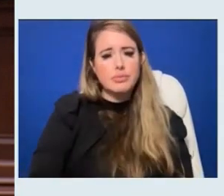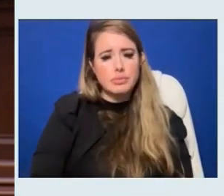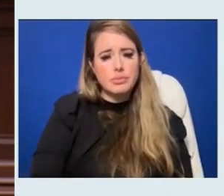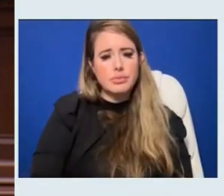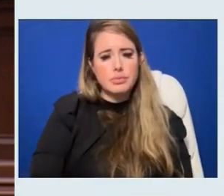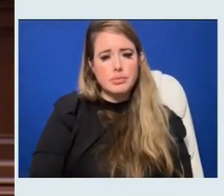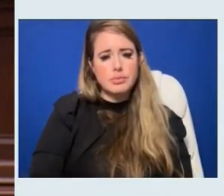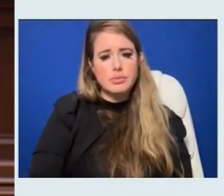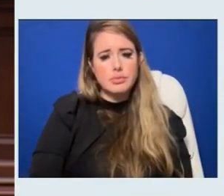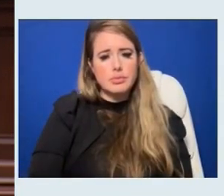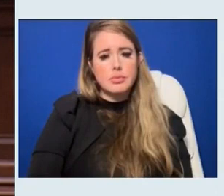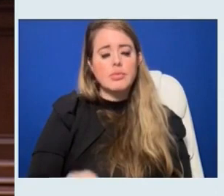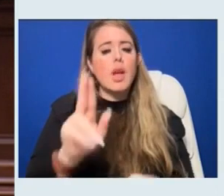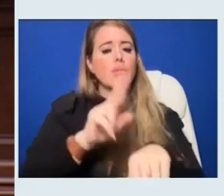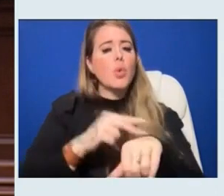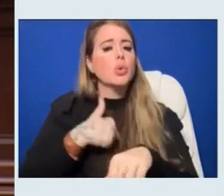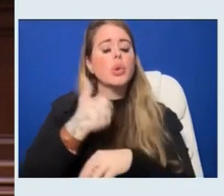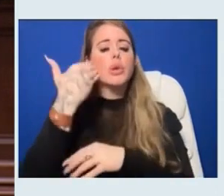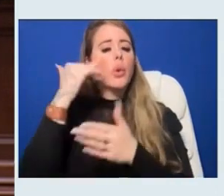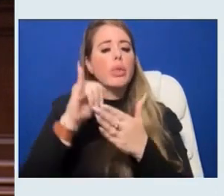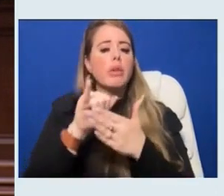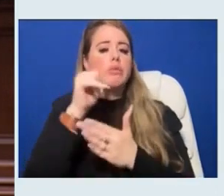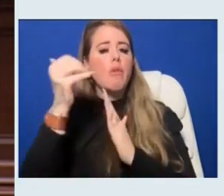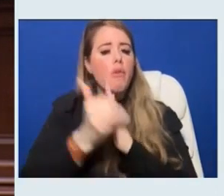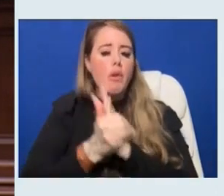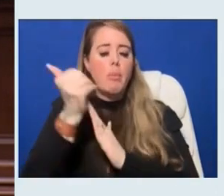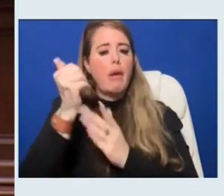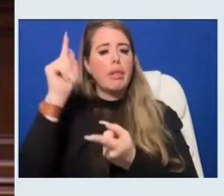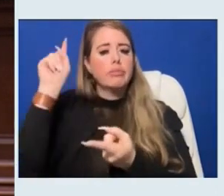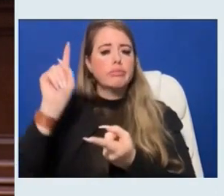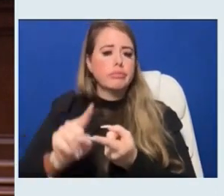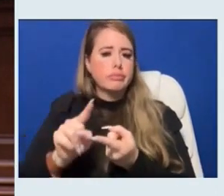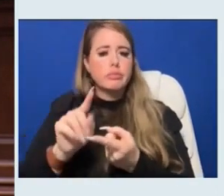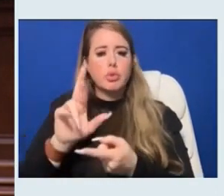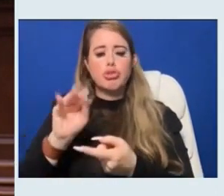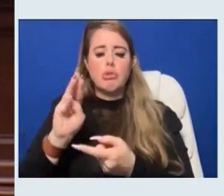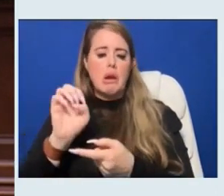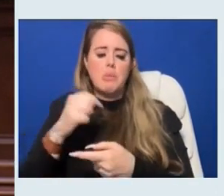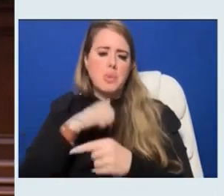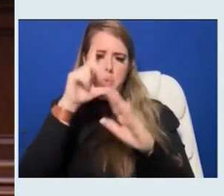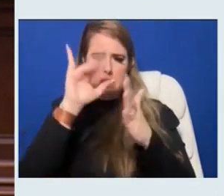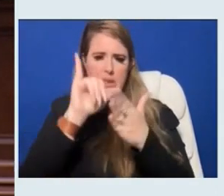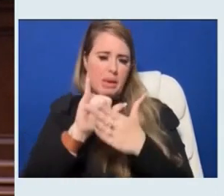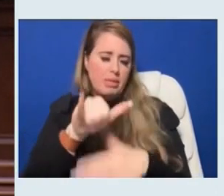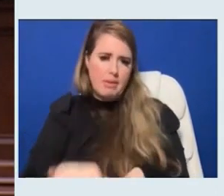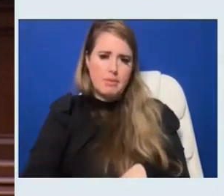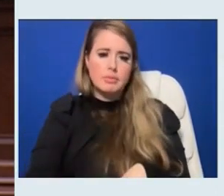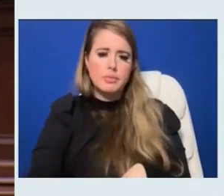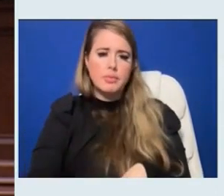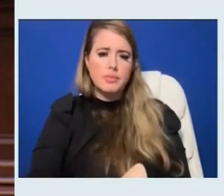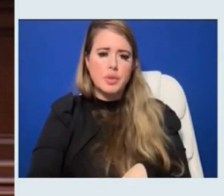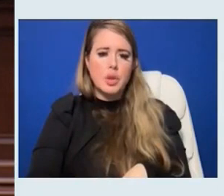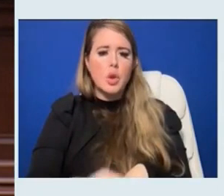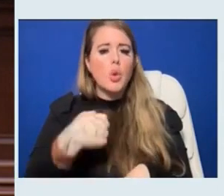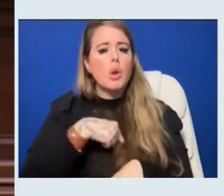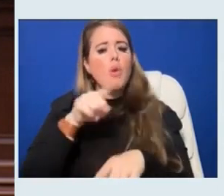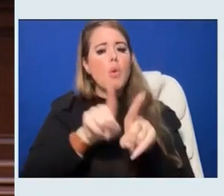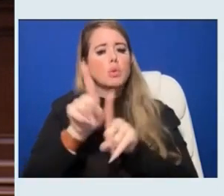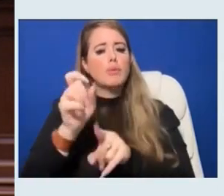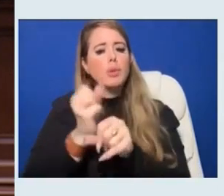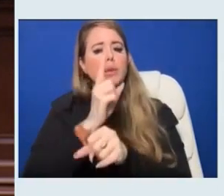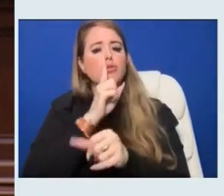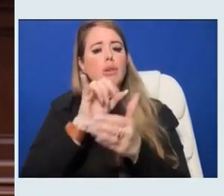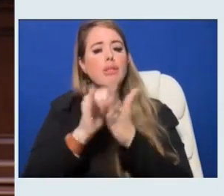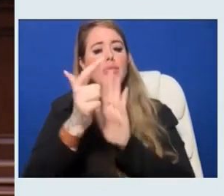Of course, we know that that won't automatically bring down crime rates. We don't expect that. We also have to make sure the law is clear